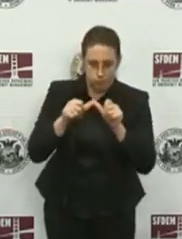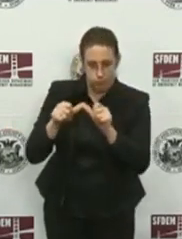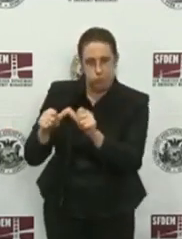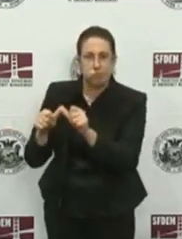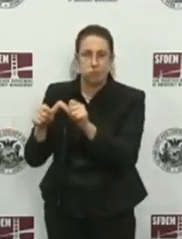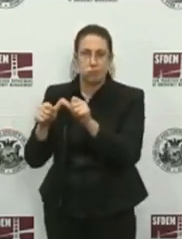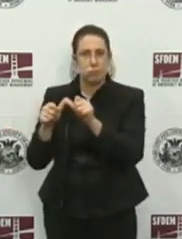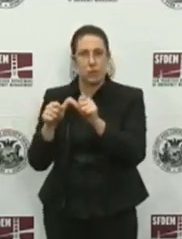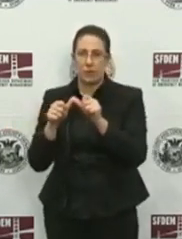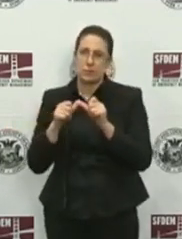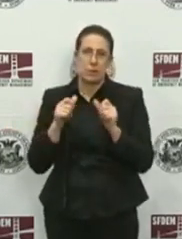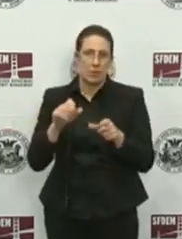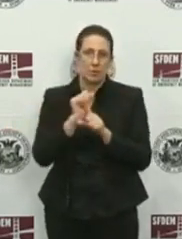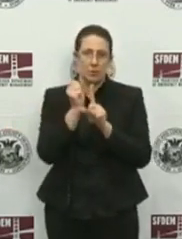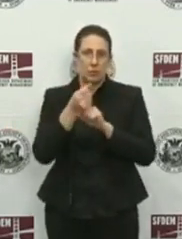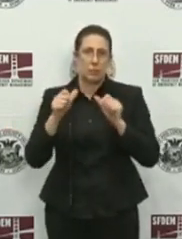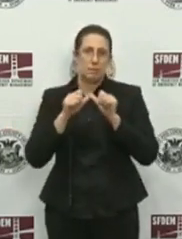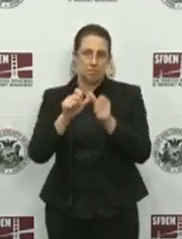changes.